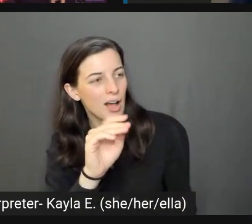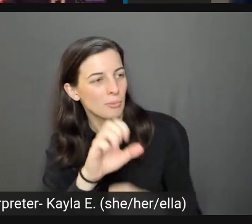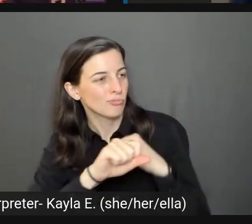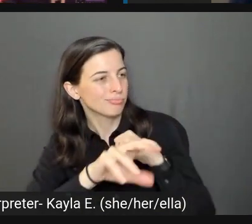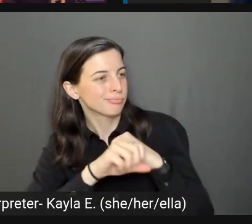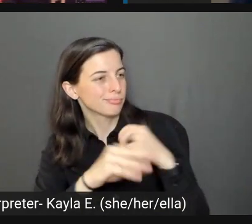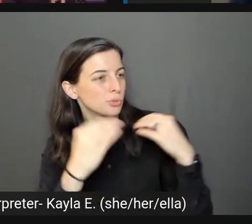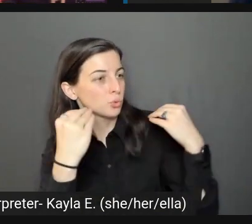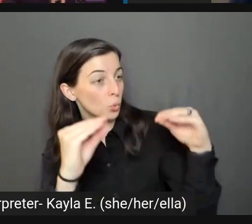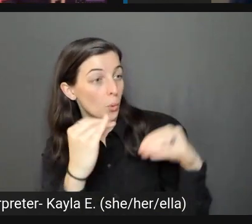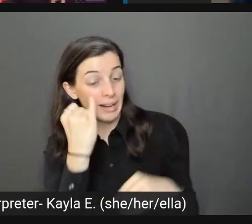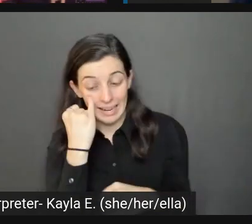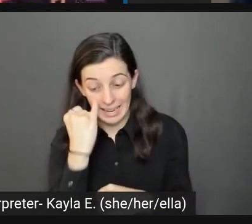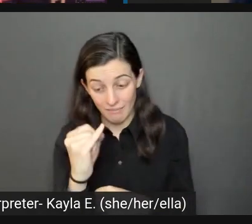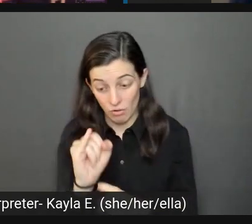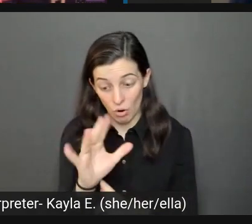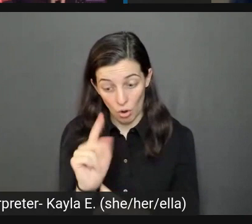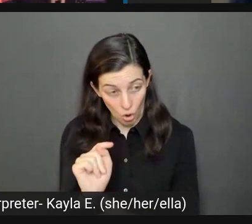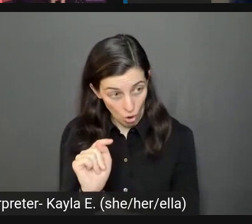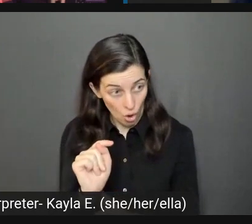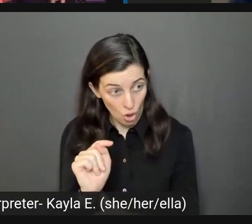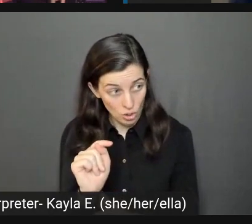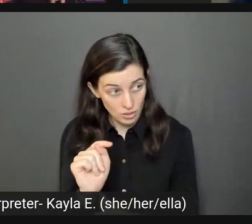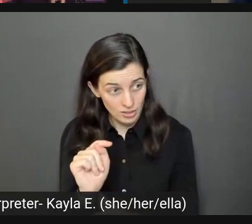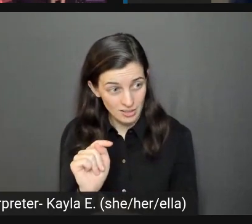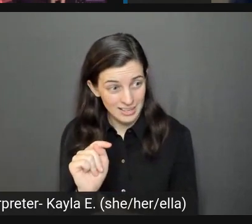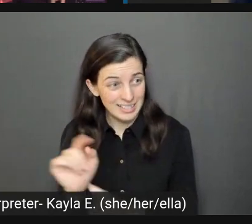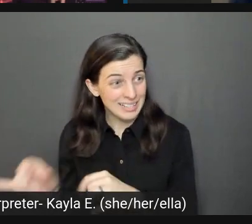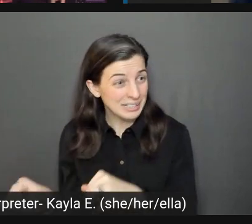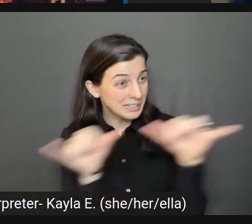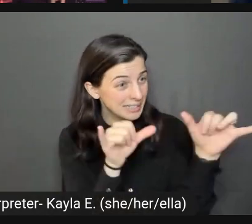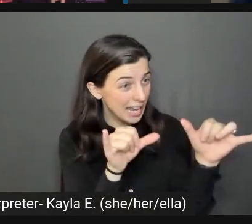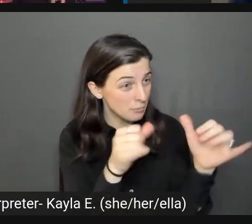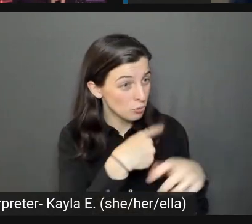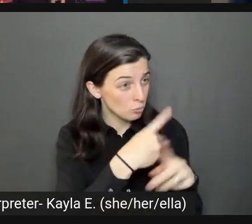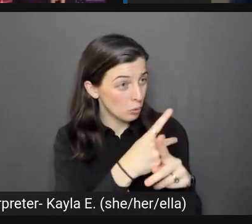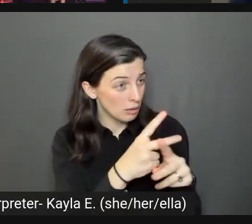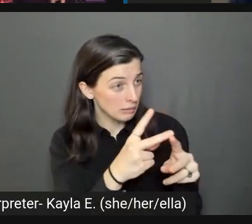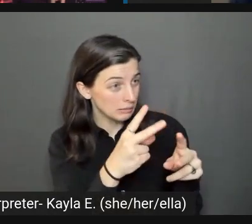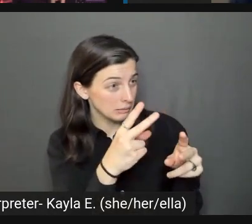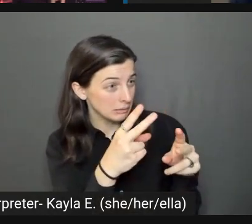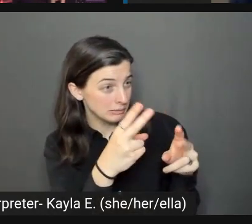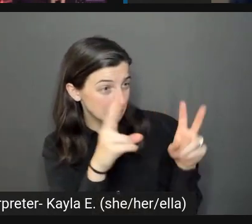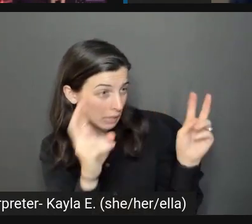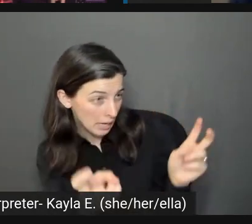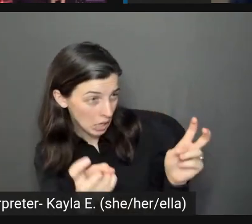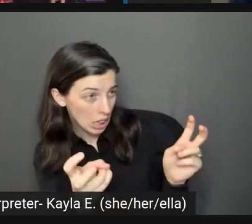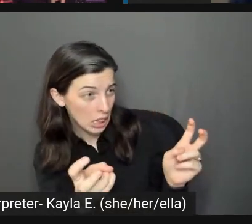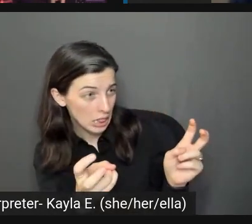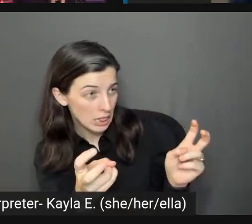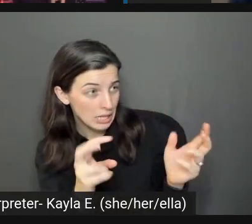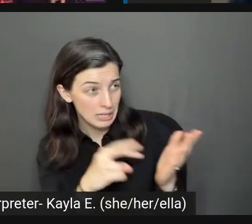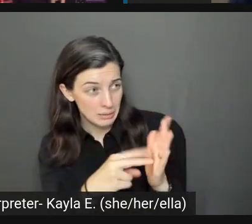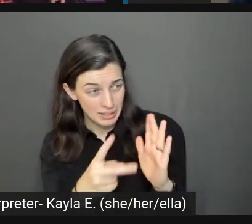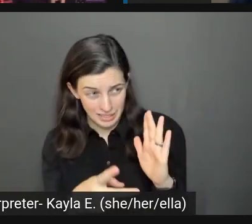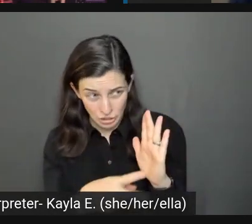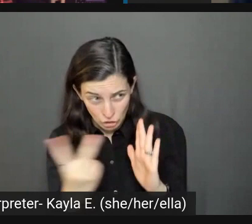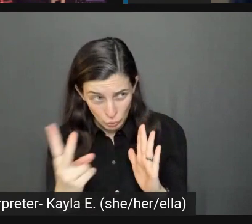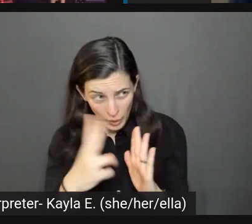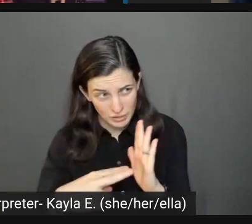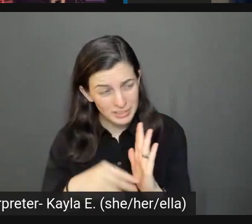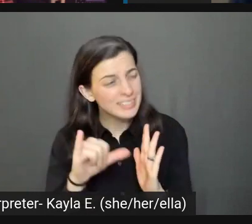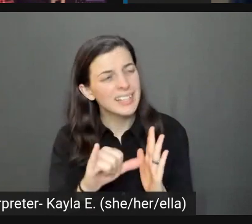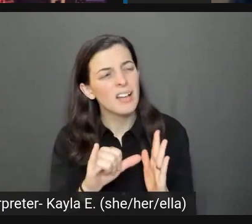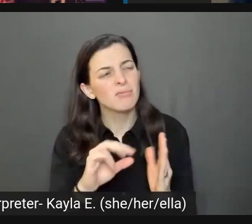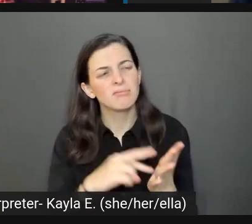the alt text is the same as the product title, then screen readers read the product name twice. Is that laziness